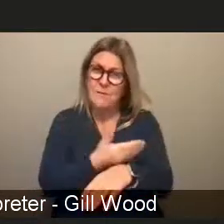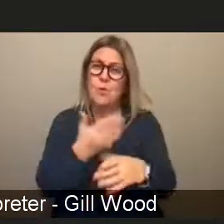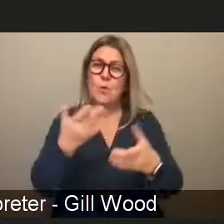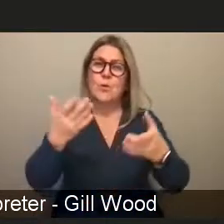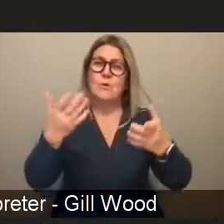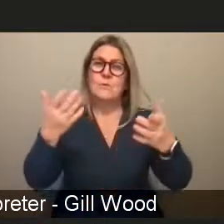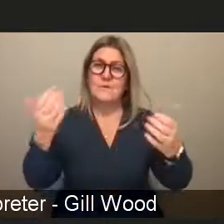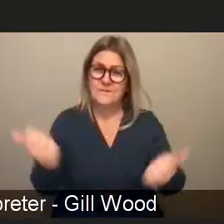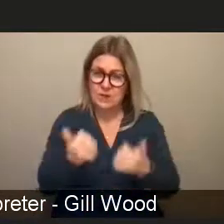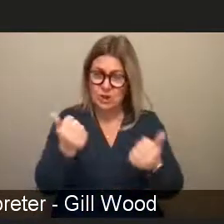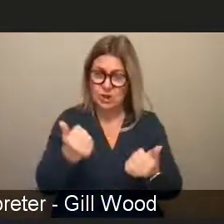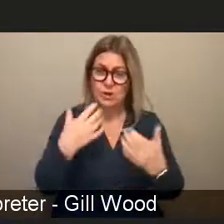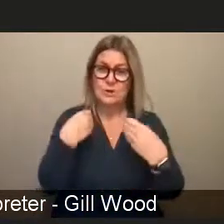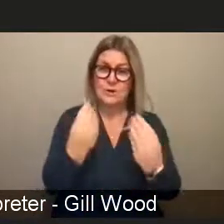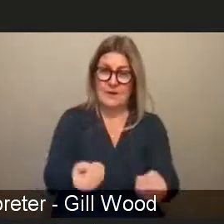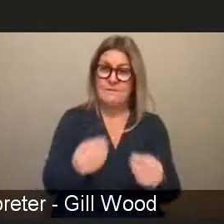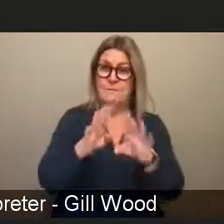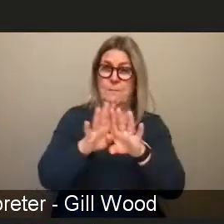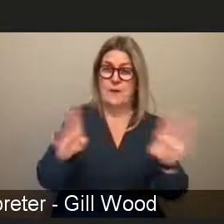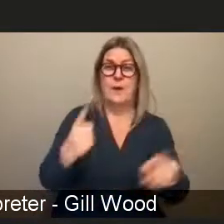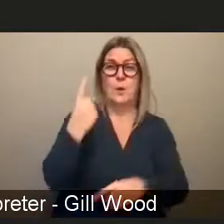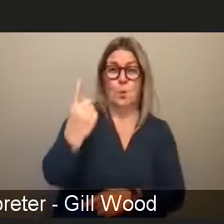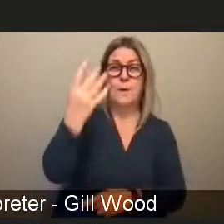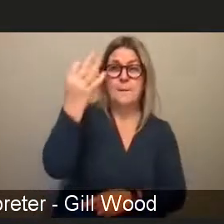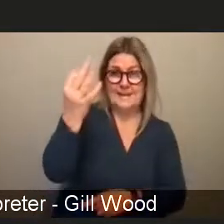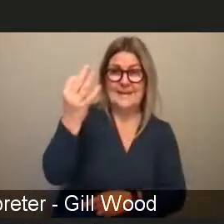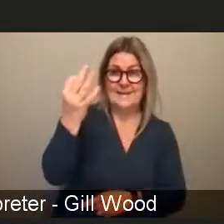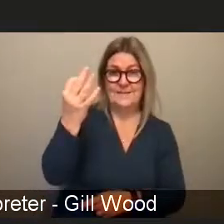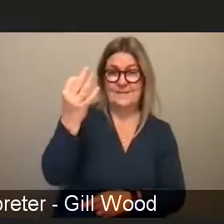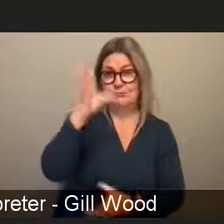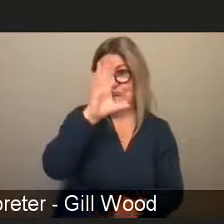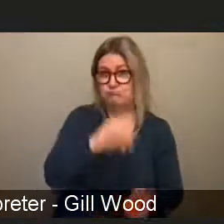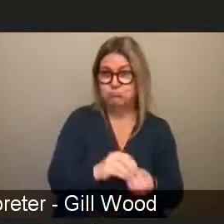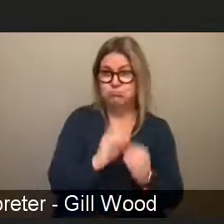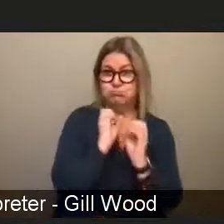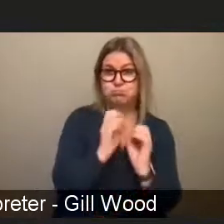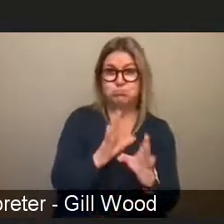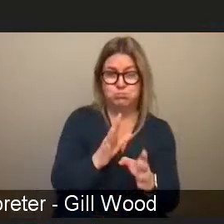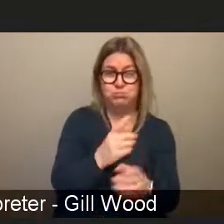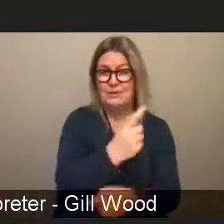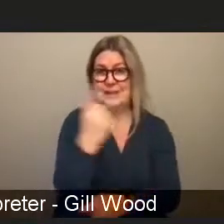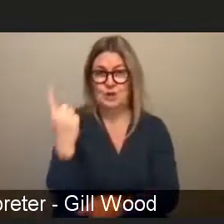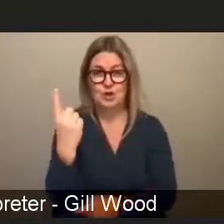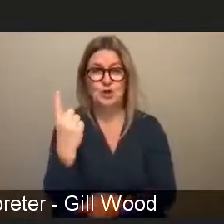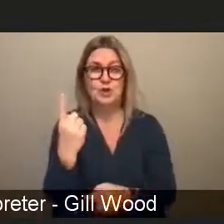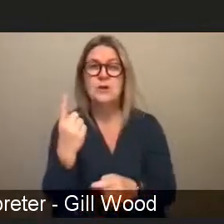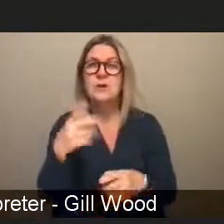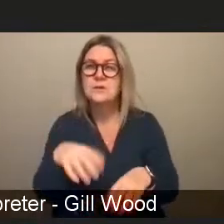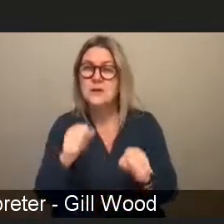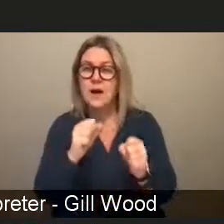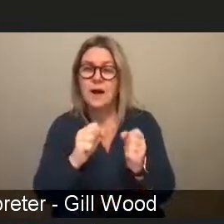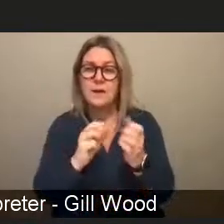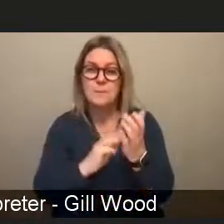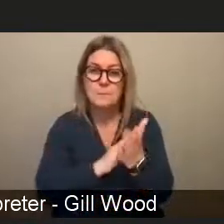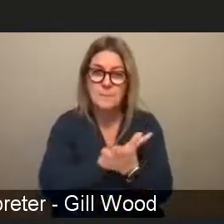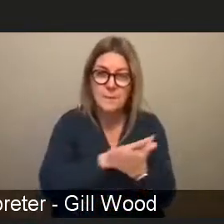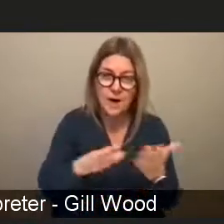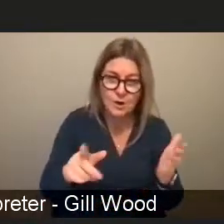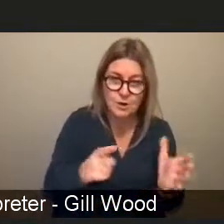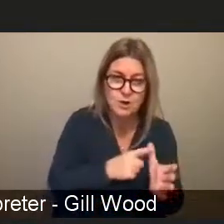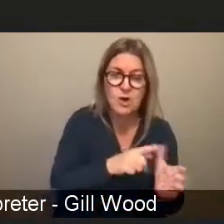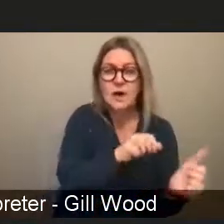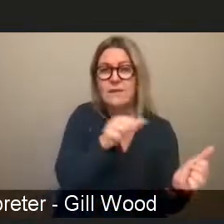one minute to sum up the issues raised in discussion um if i can start with marcia and then move to davy and